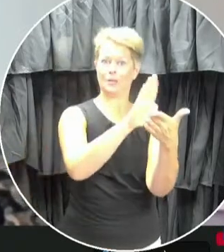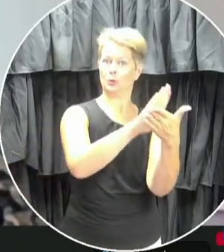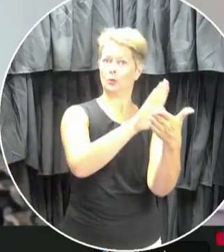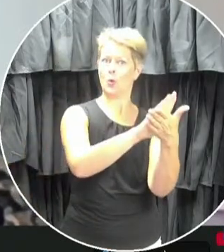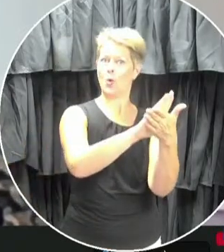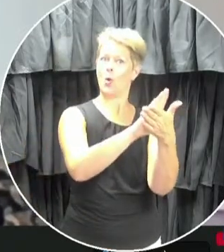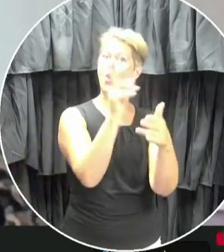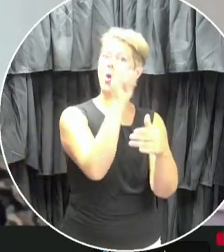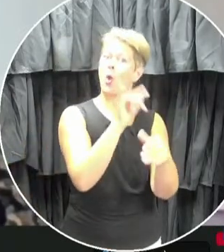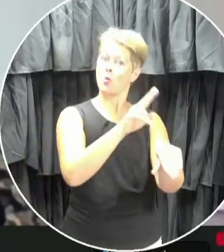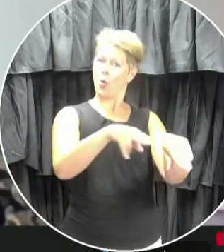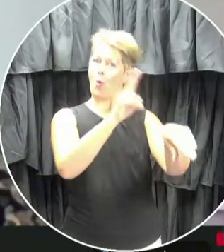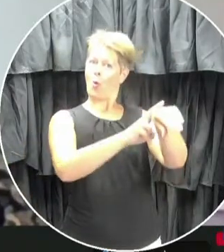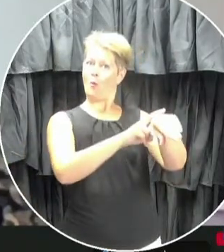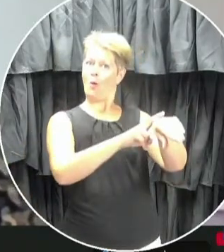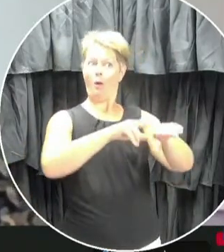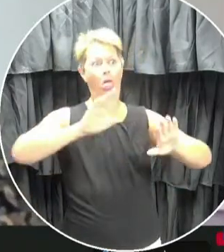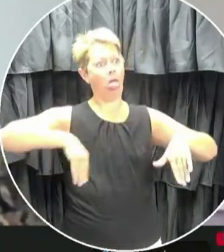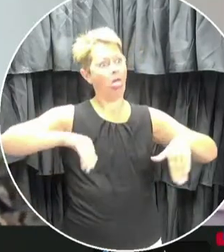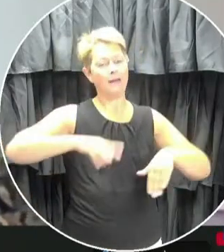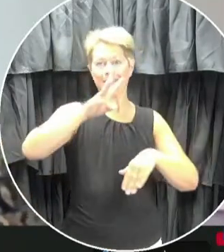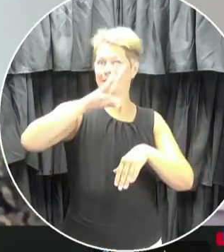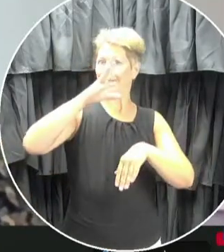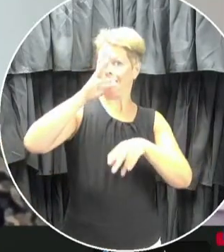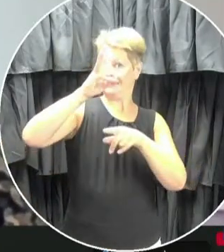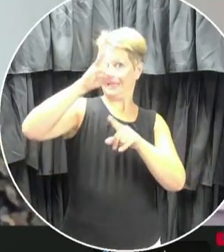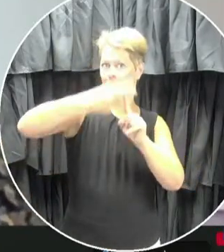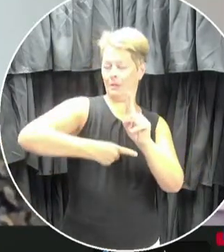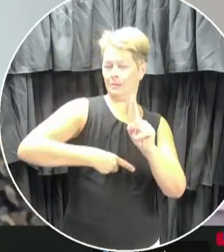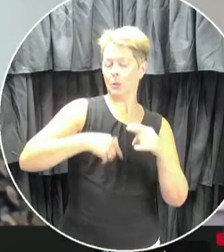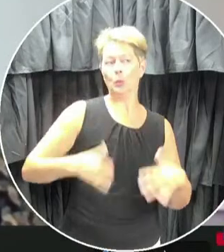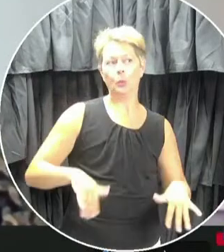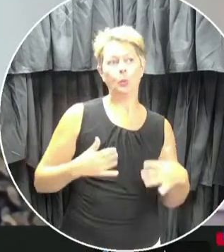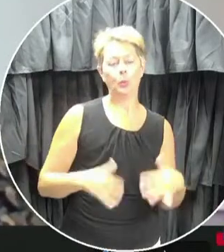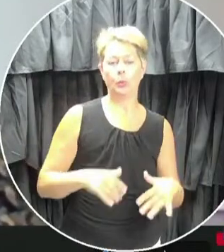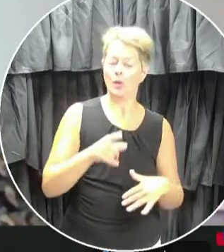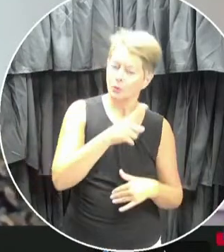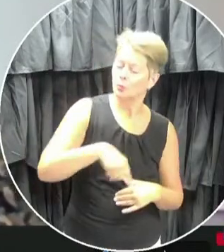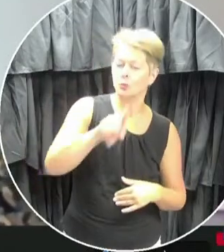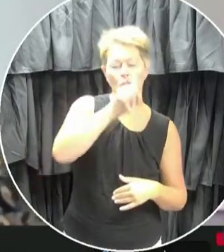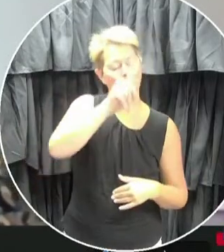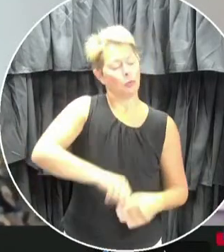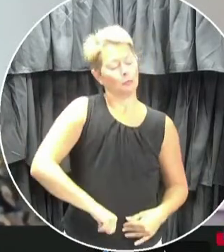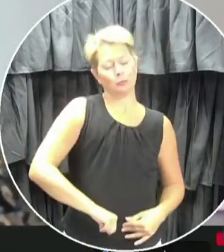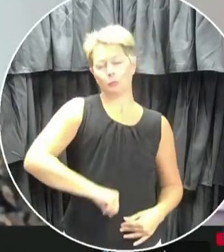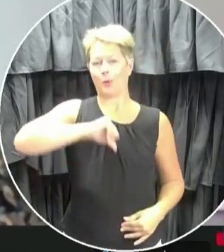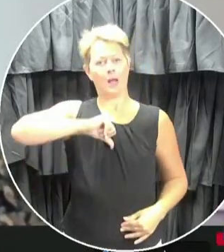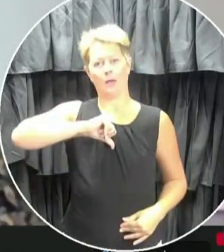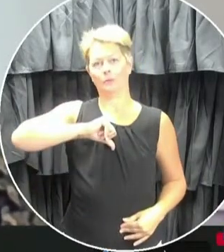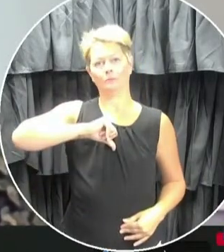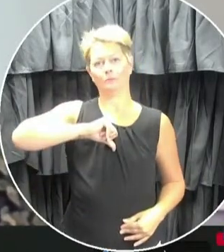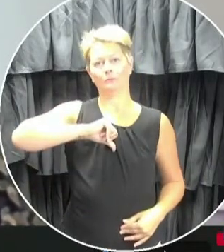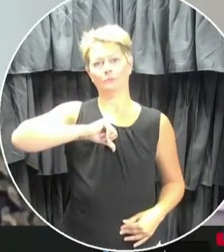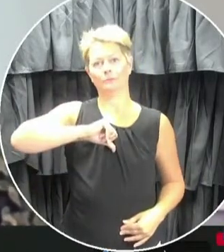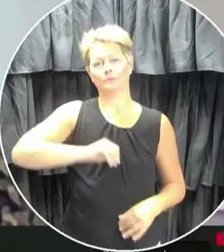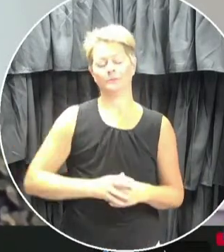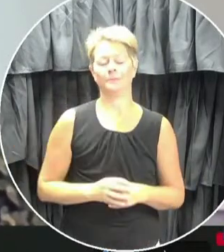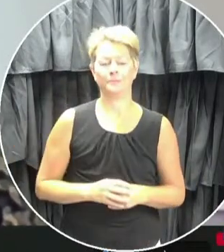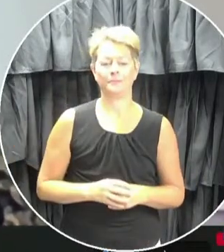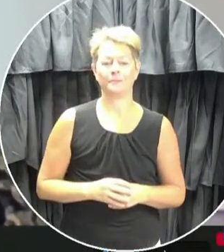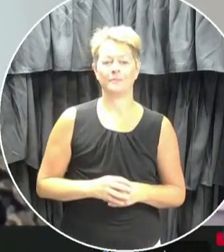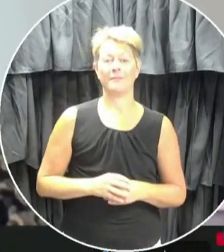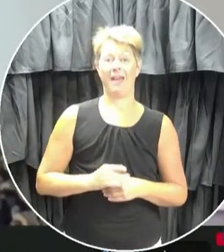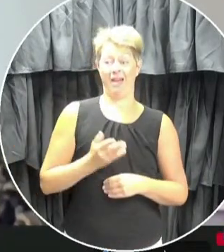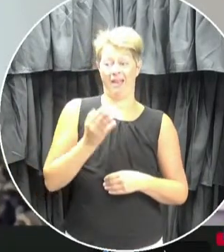seen for six months. This is an incredible achievement. And we should all be proud. At the beginning of the